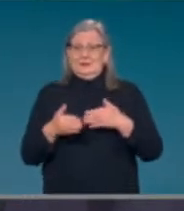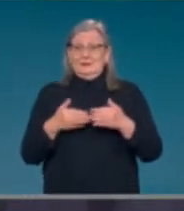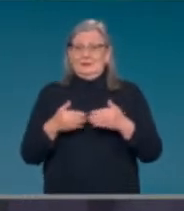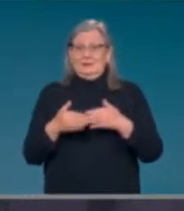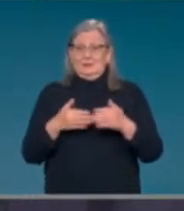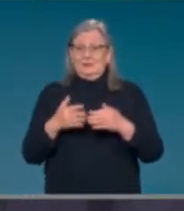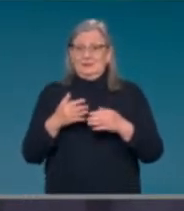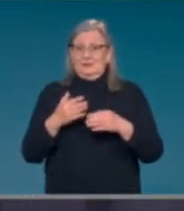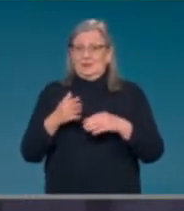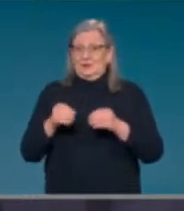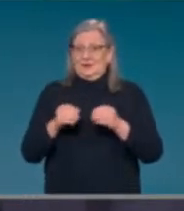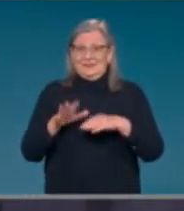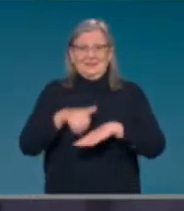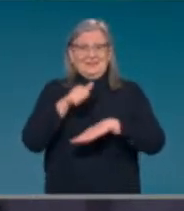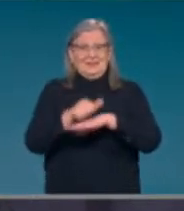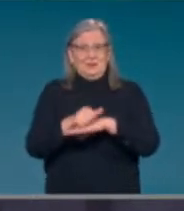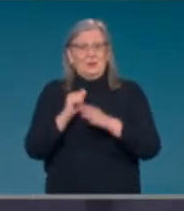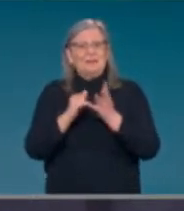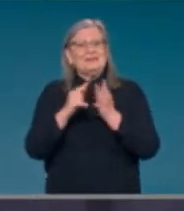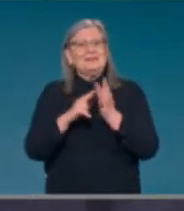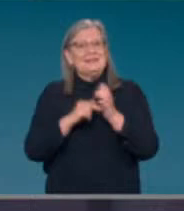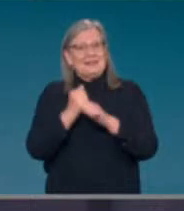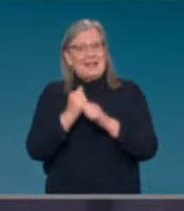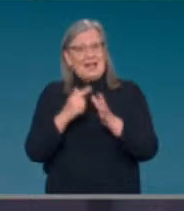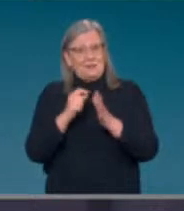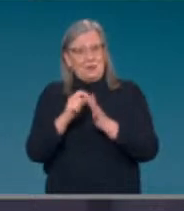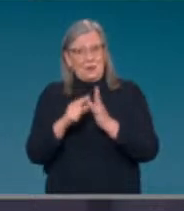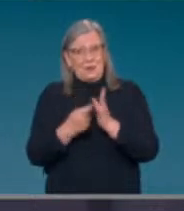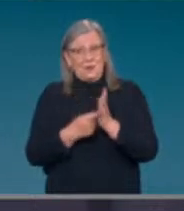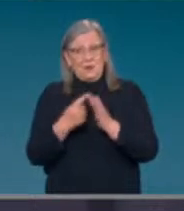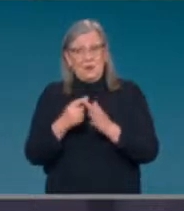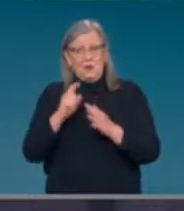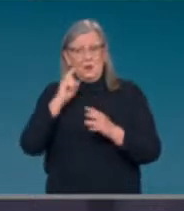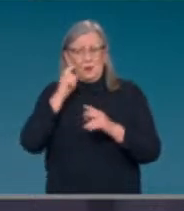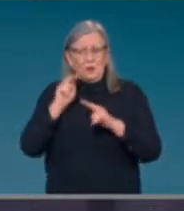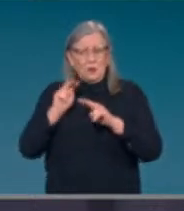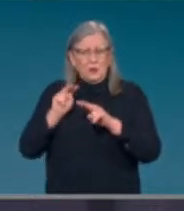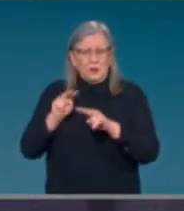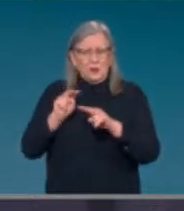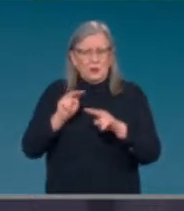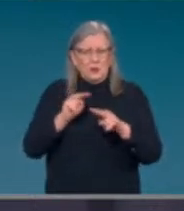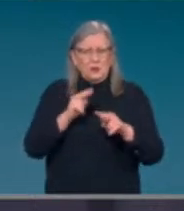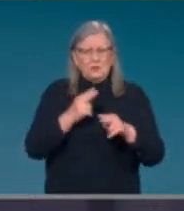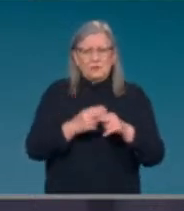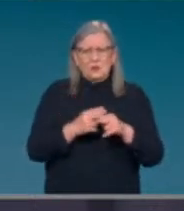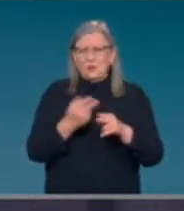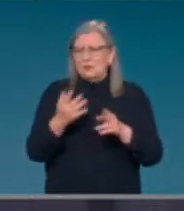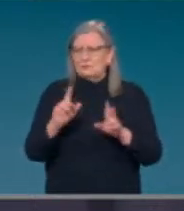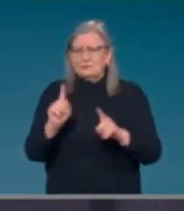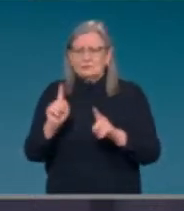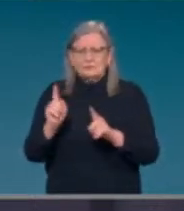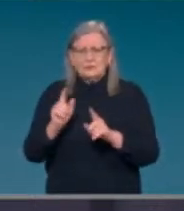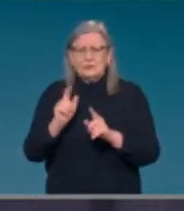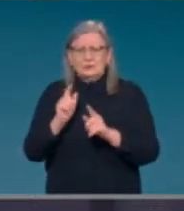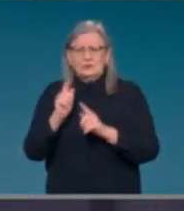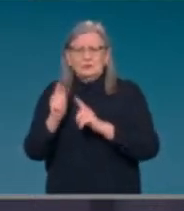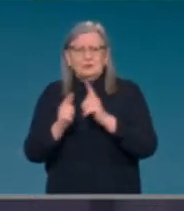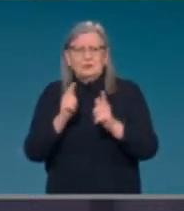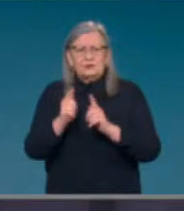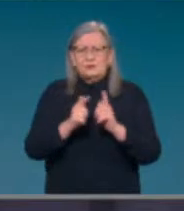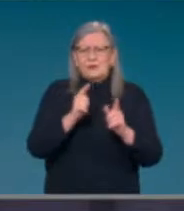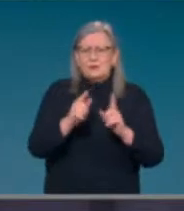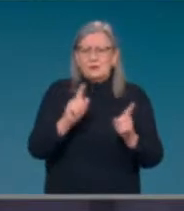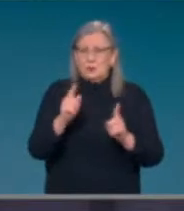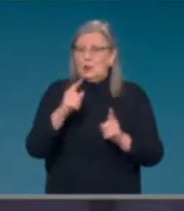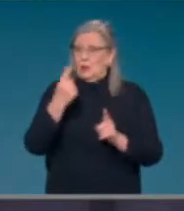general travel for tourism and other purposes for people entering the country. Also